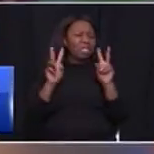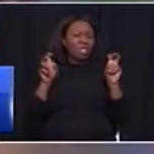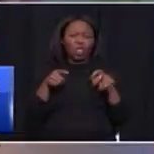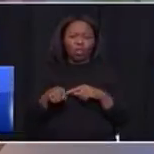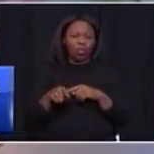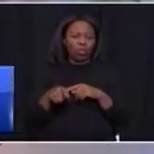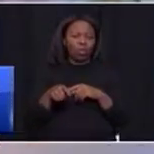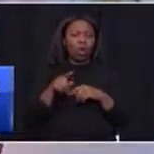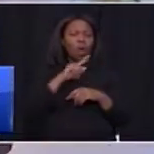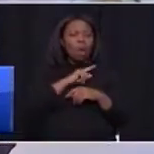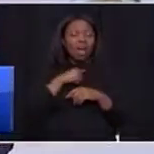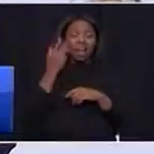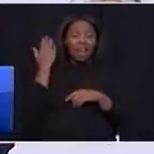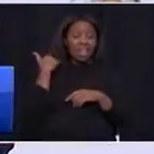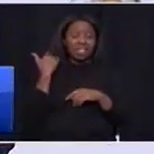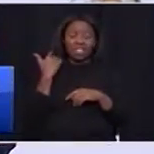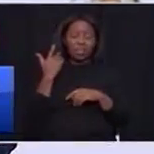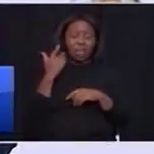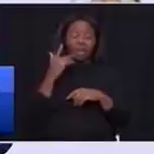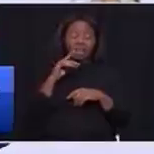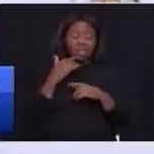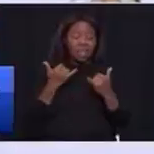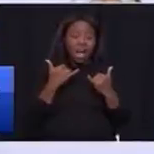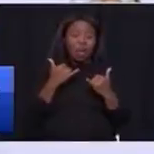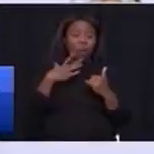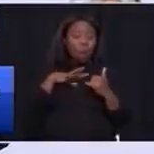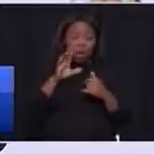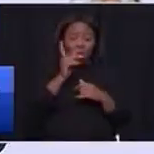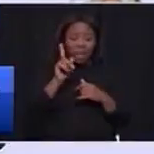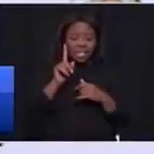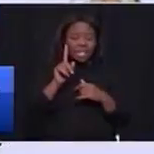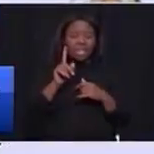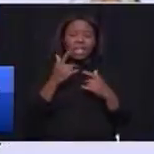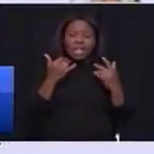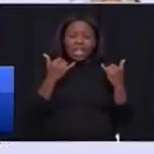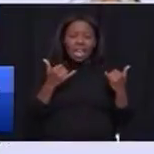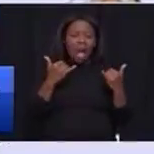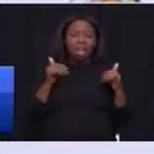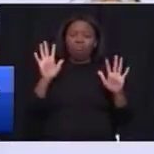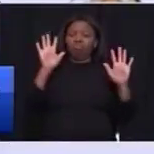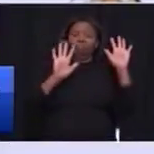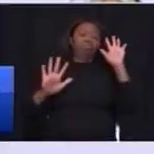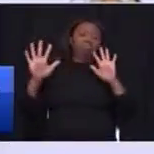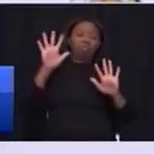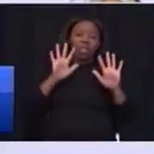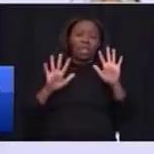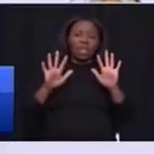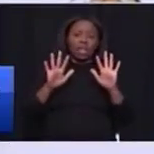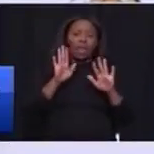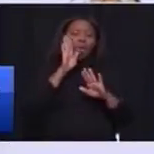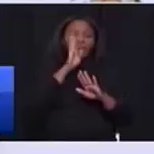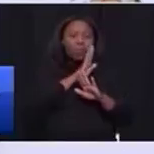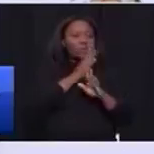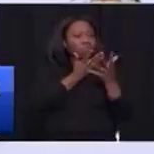the last thing we want is a situation where these institutions just take drastic action and there's no platform to